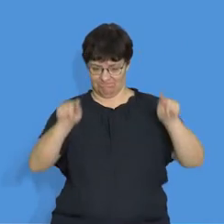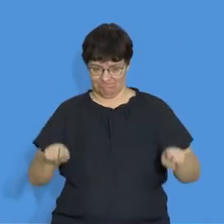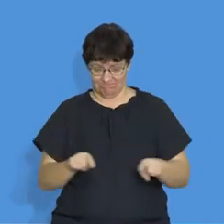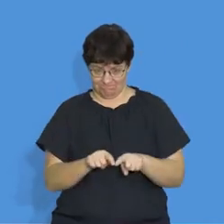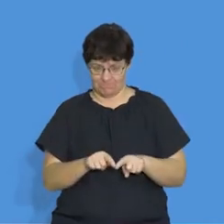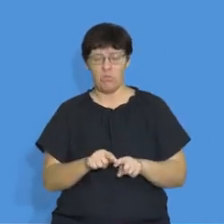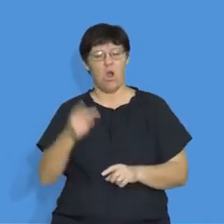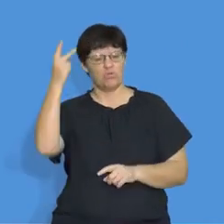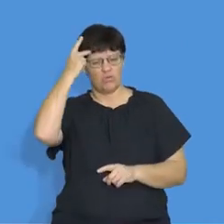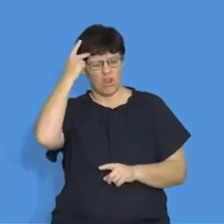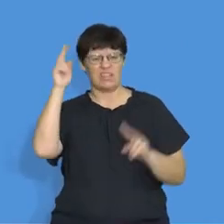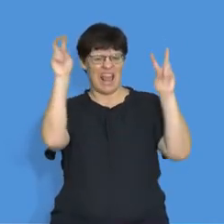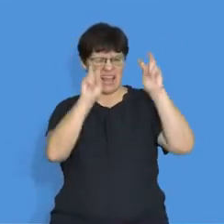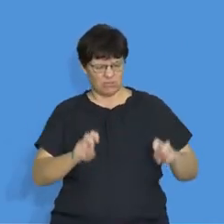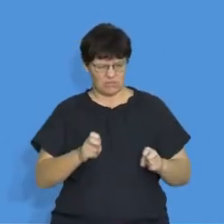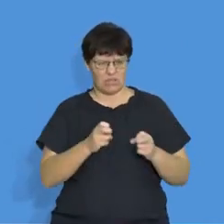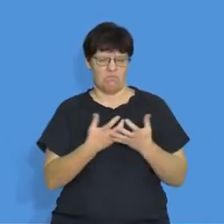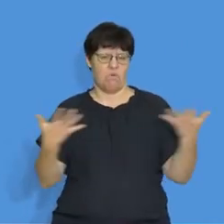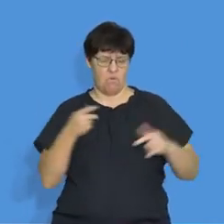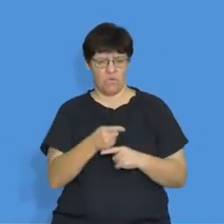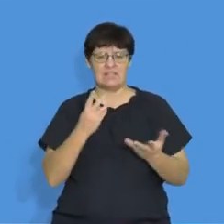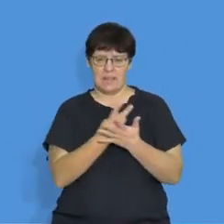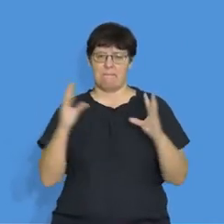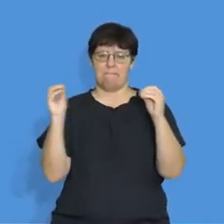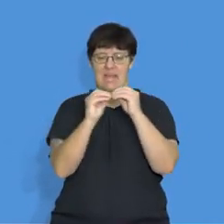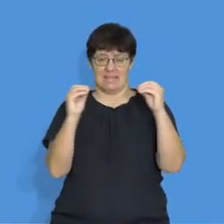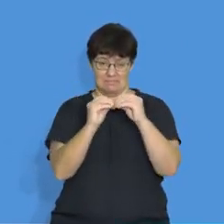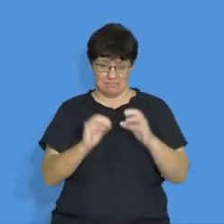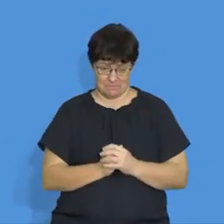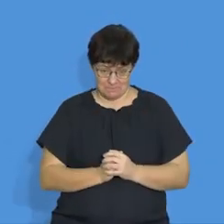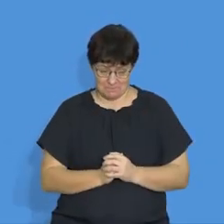knowledge area of electricity and magnetism. Right.